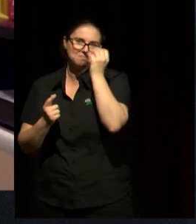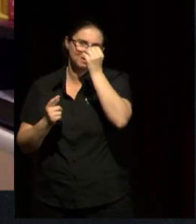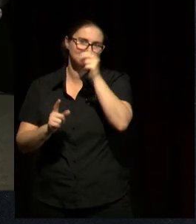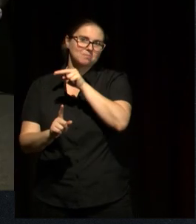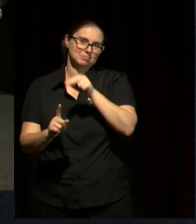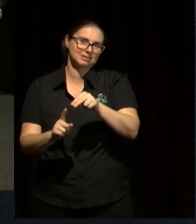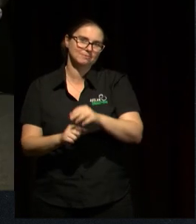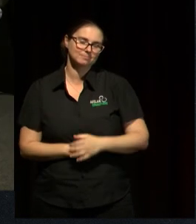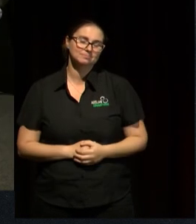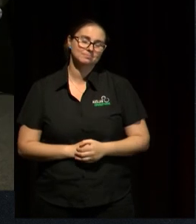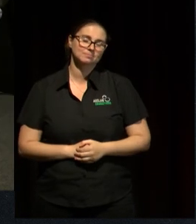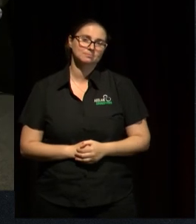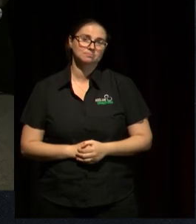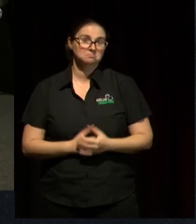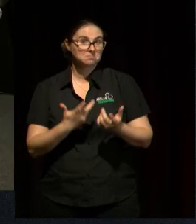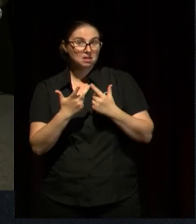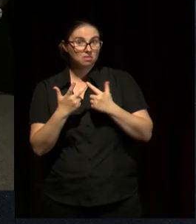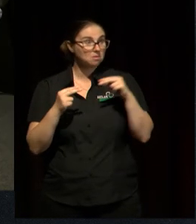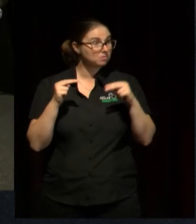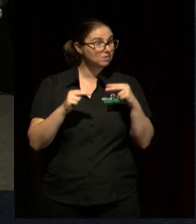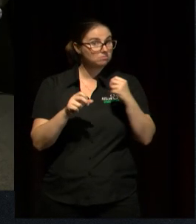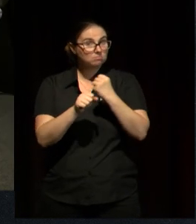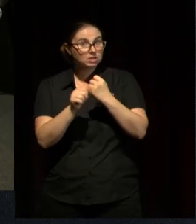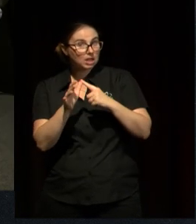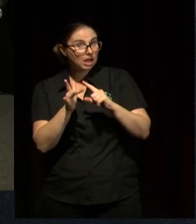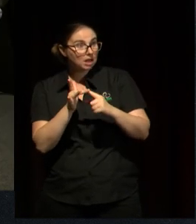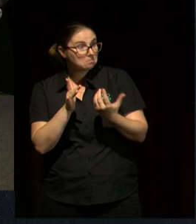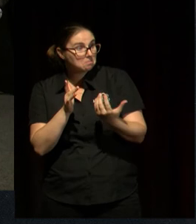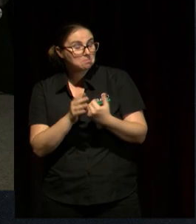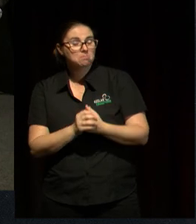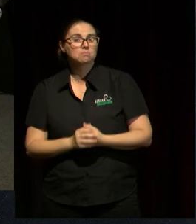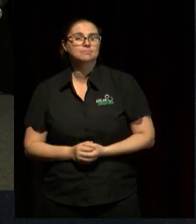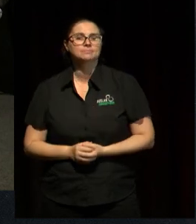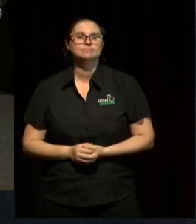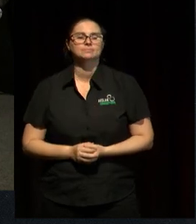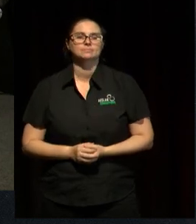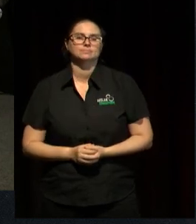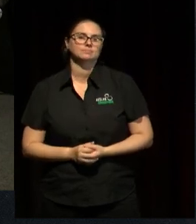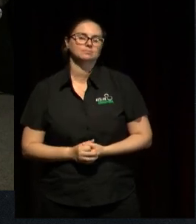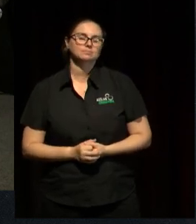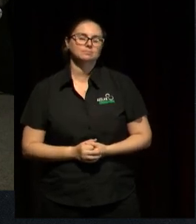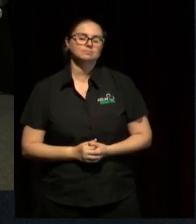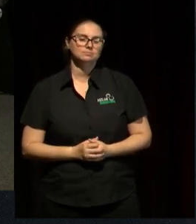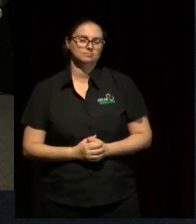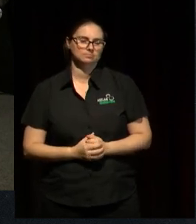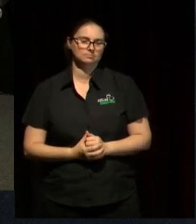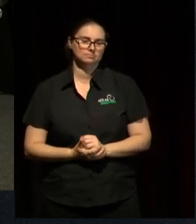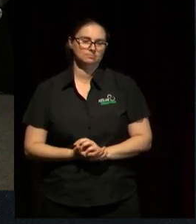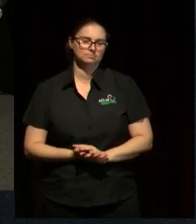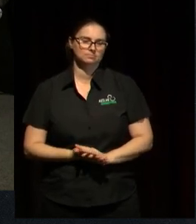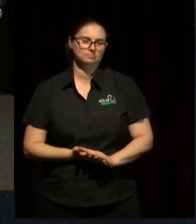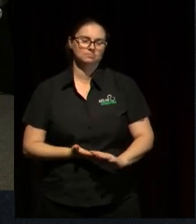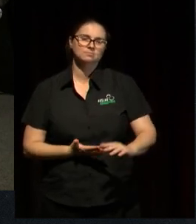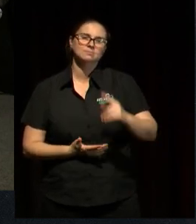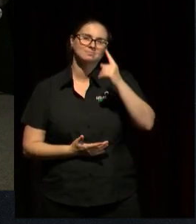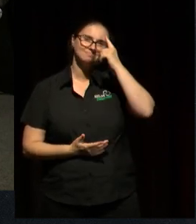Any other observations? Gay? I think it's also about repositioning why we have